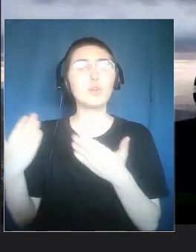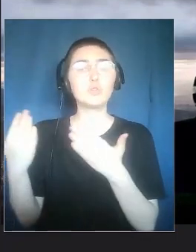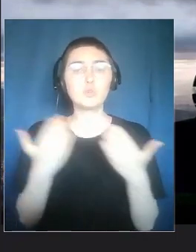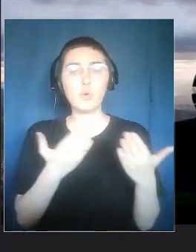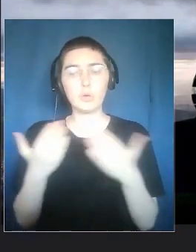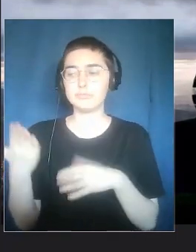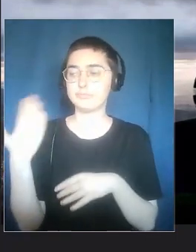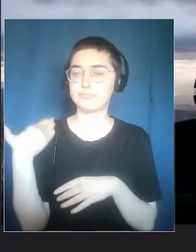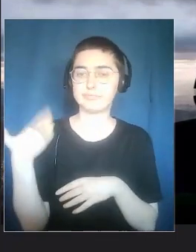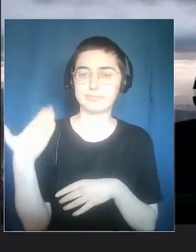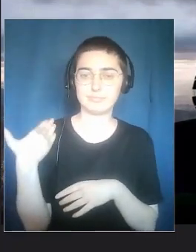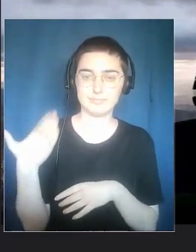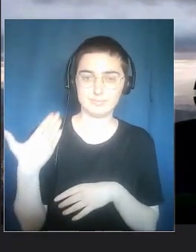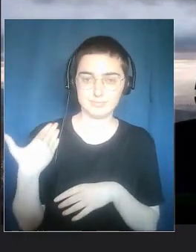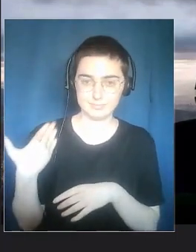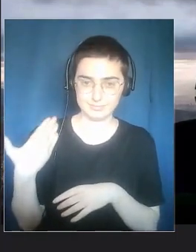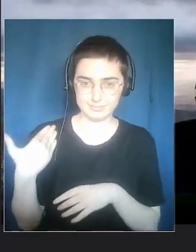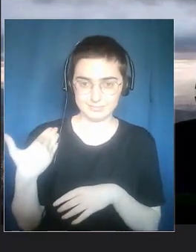tracks.